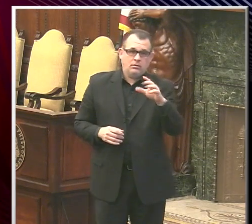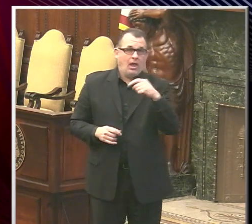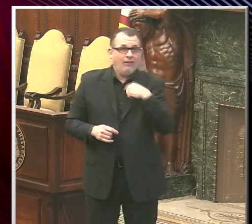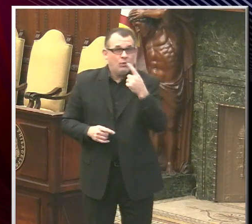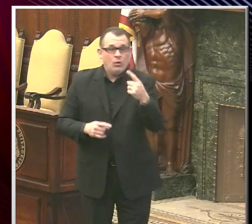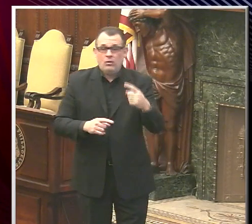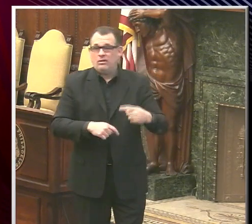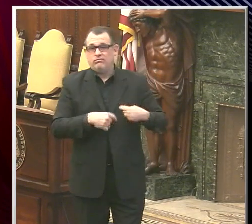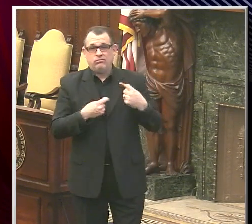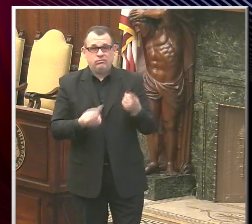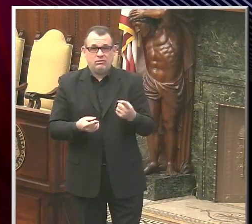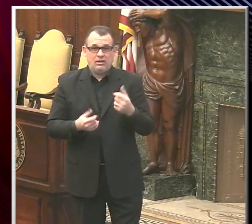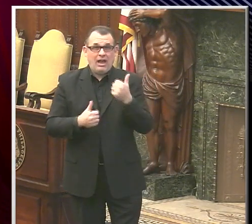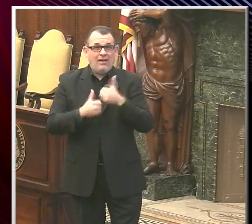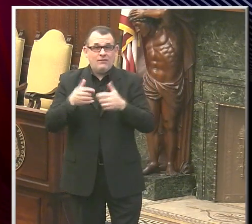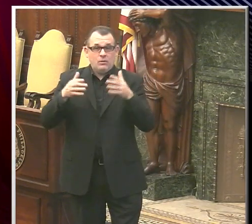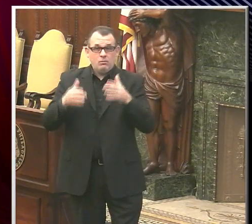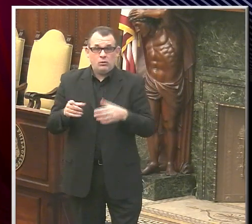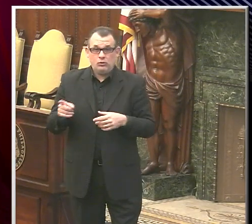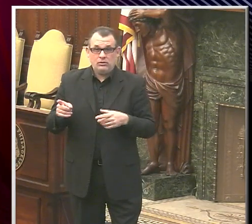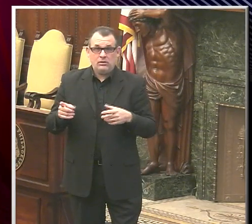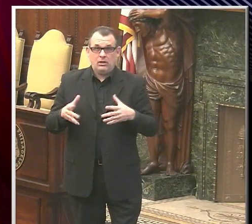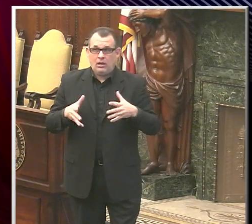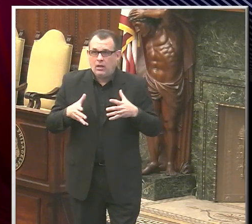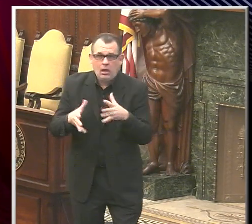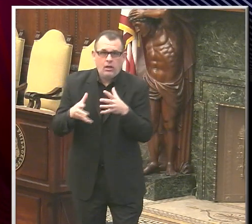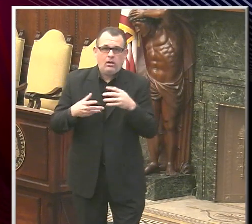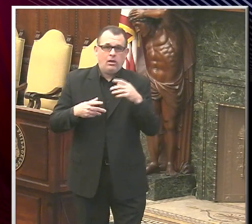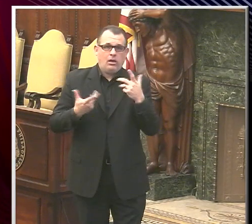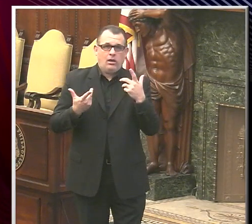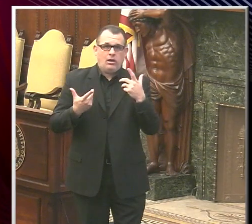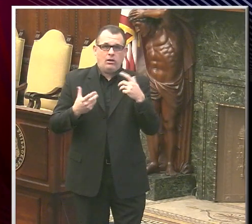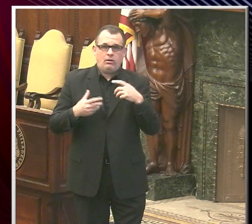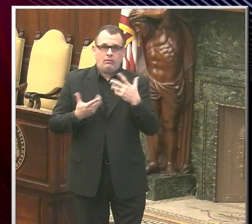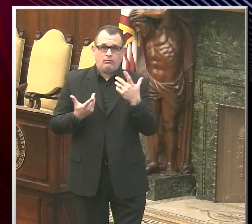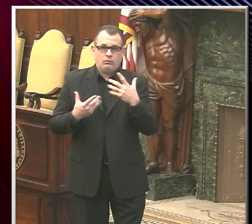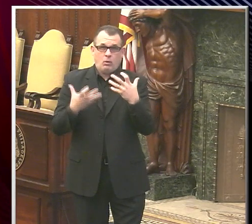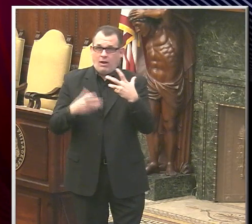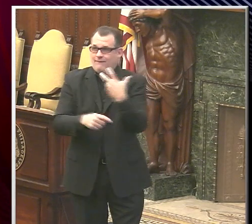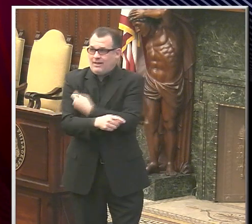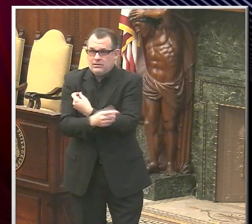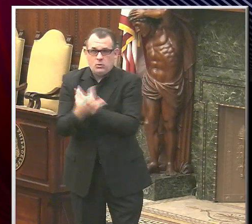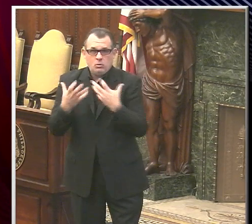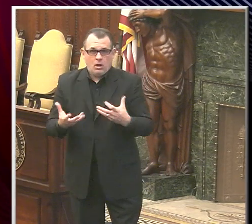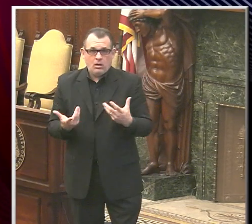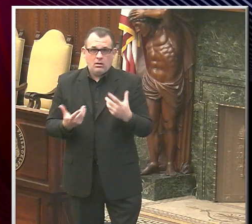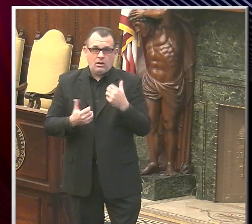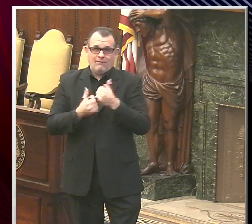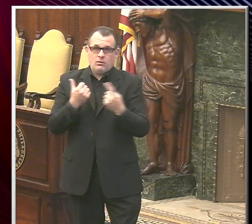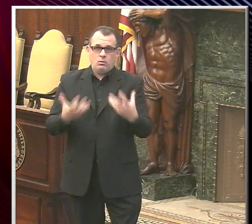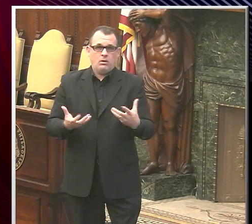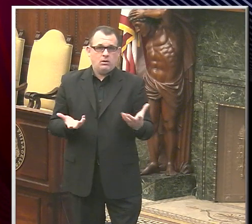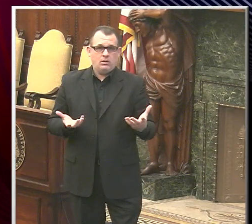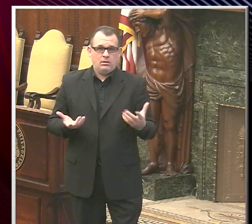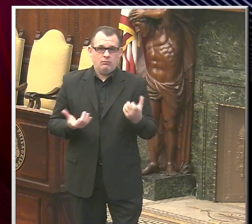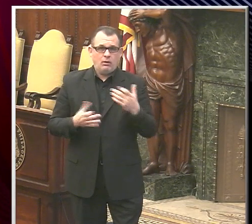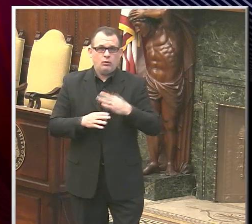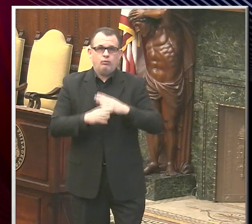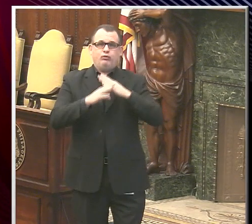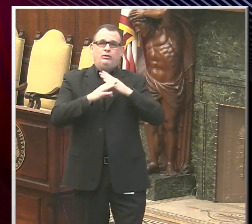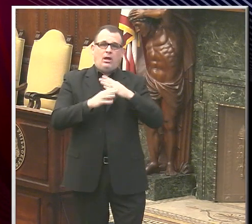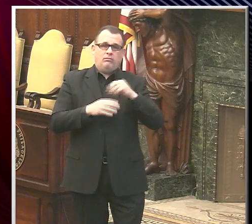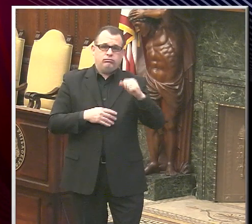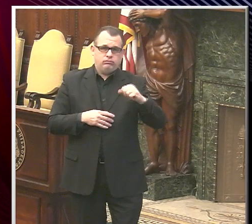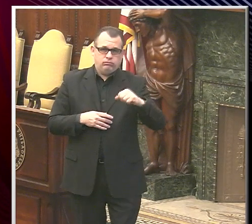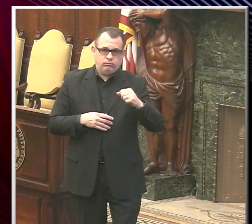everybody's on edge. Everybody's stressed out. Everybody wants a vaccine. Everybody wants to be proof or positive that they're not